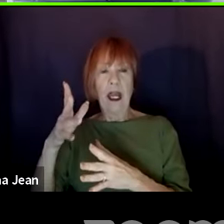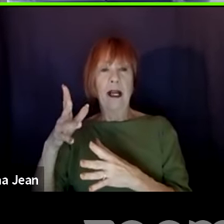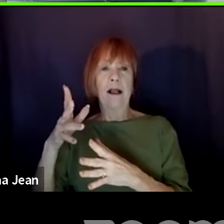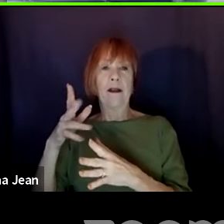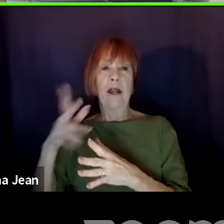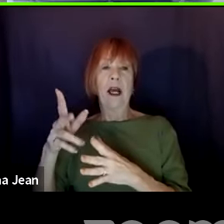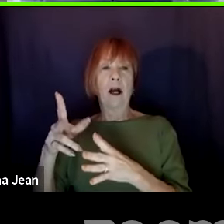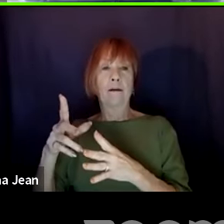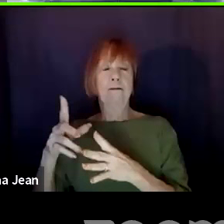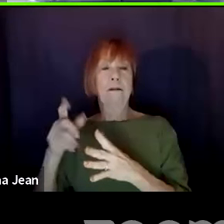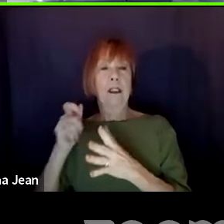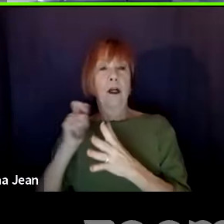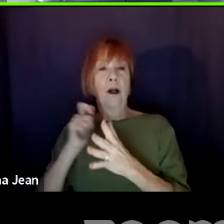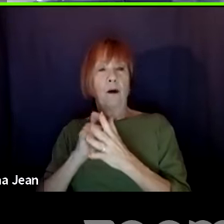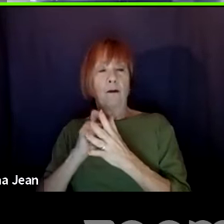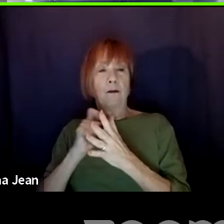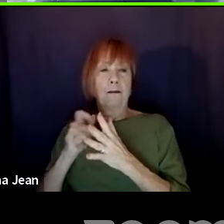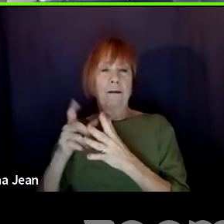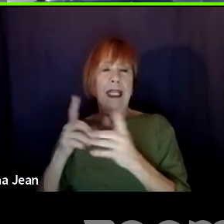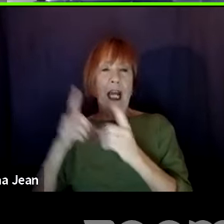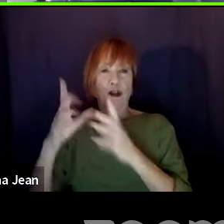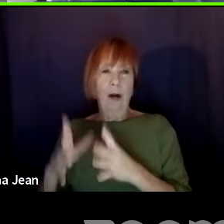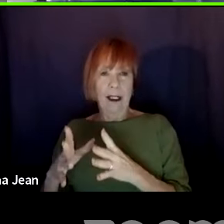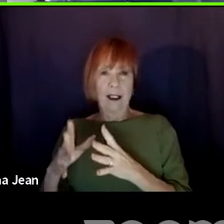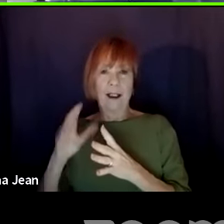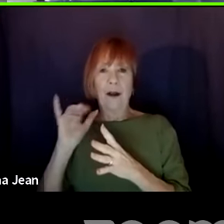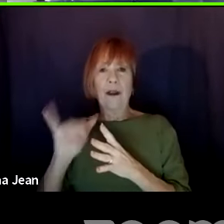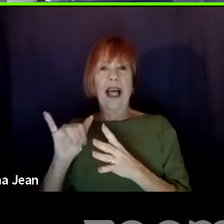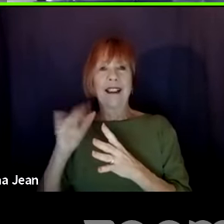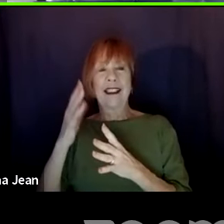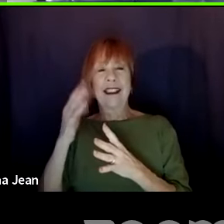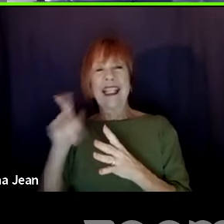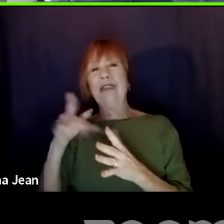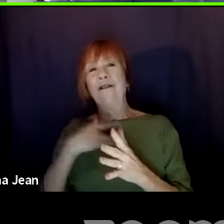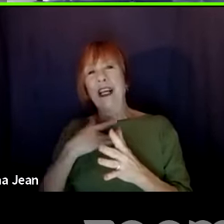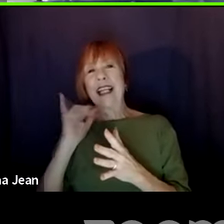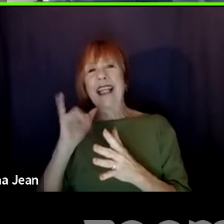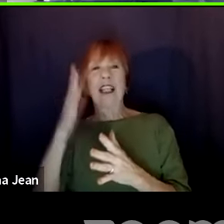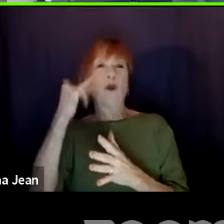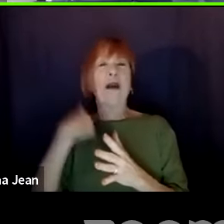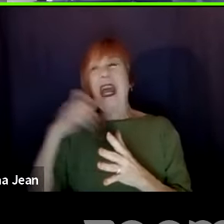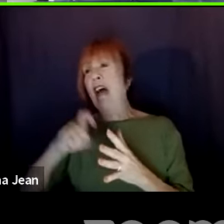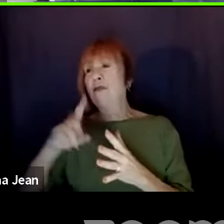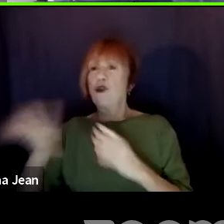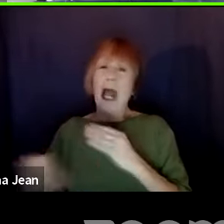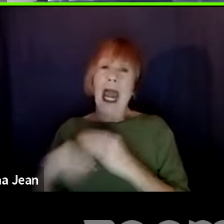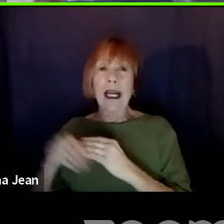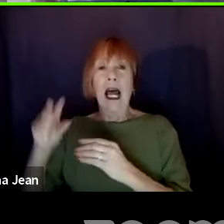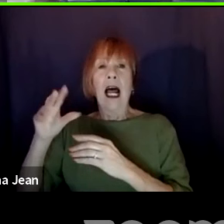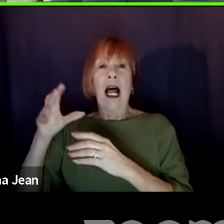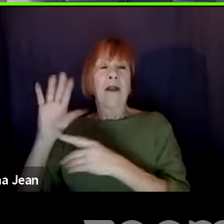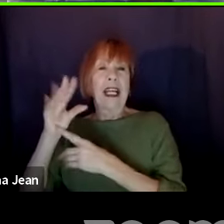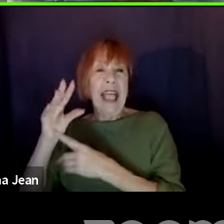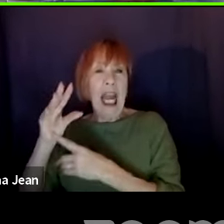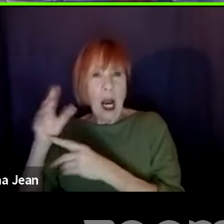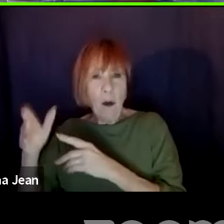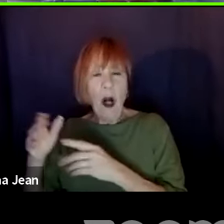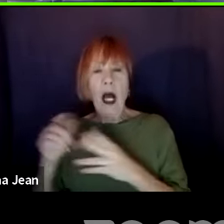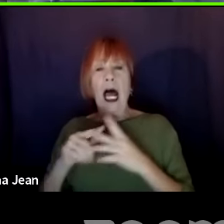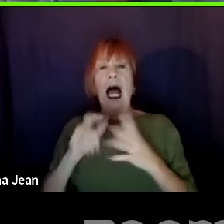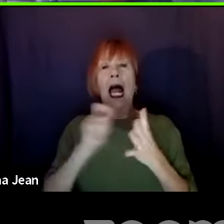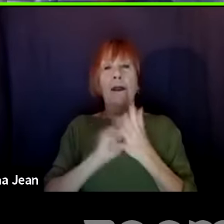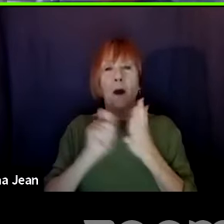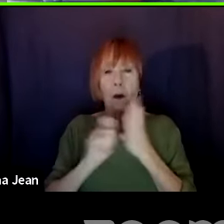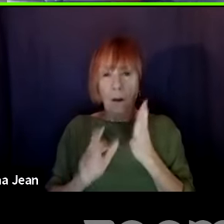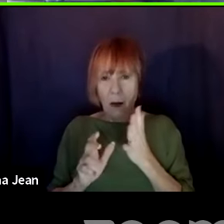and so a lot of them, that's their case for why they have to put in their camera angles, um, or their parentheticals, and it's, like, you're going to need a draft